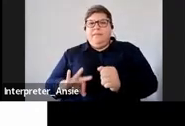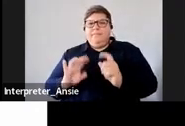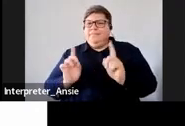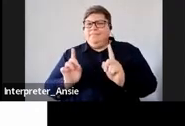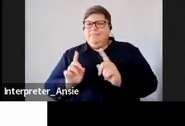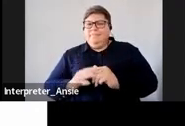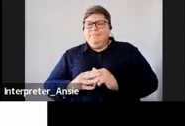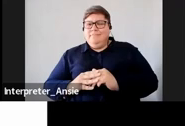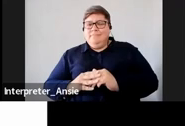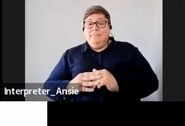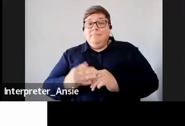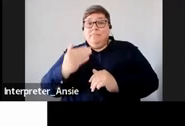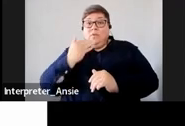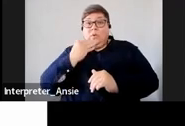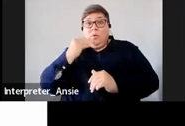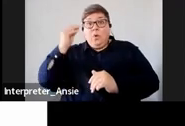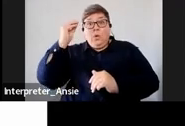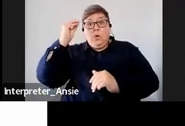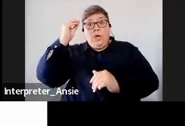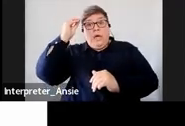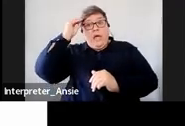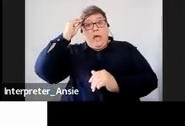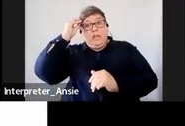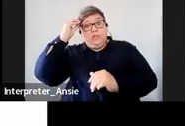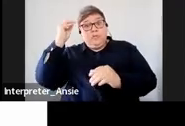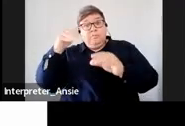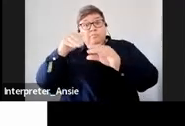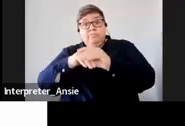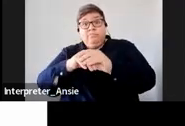interested with the tax administration act if you go to chapter 16